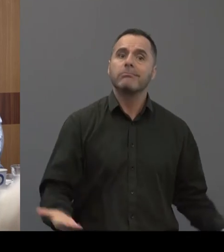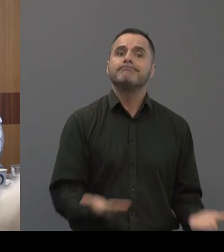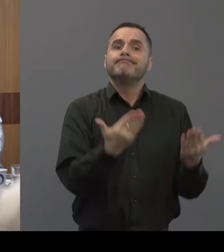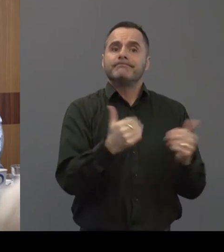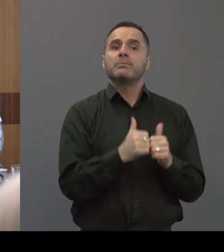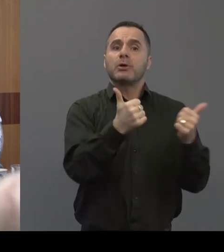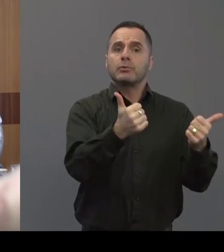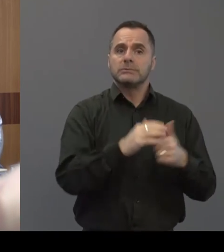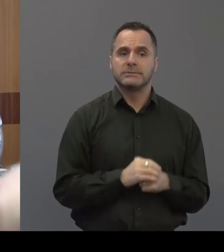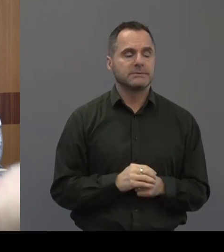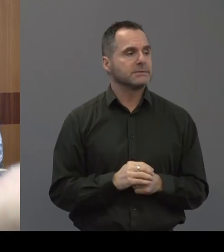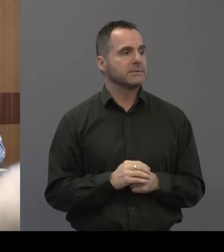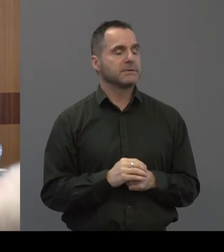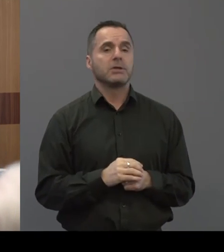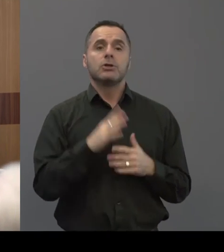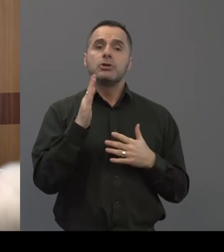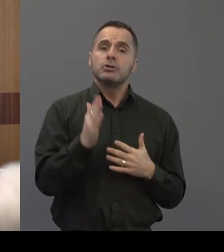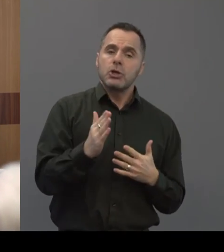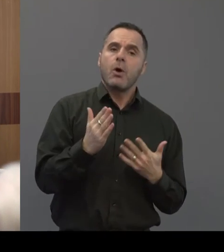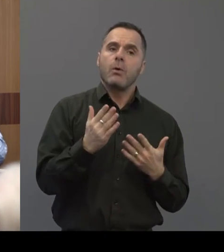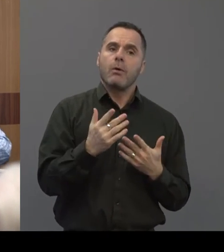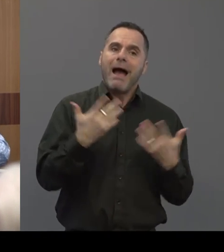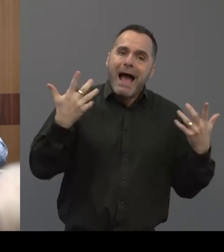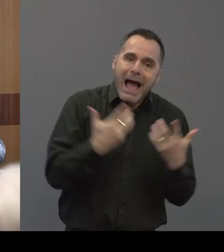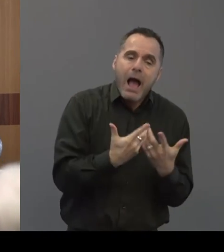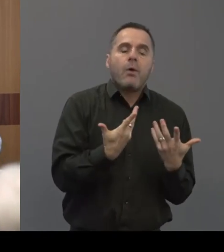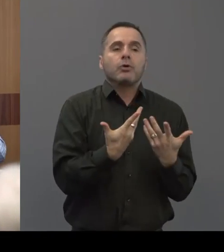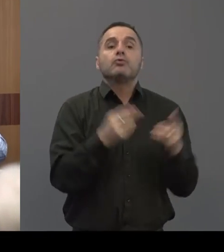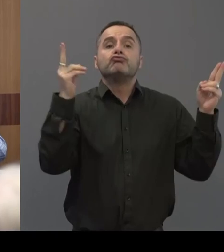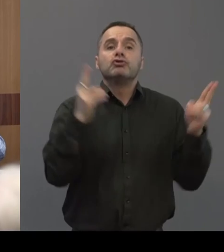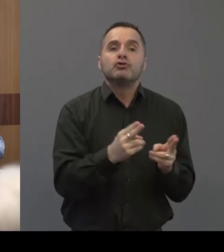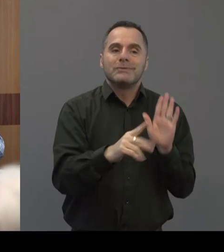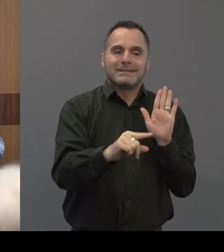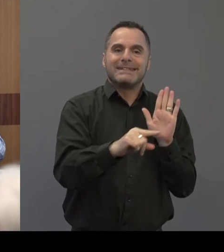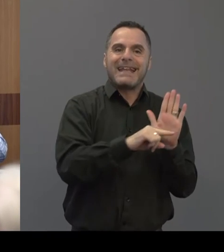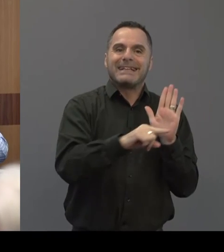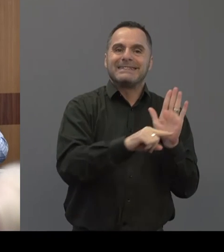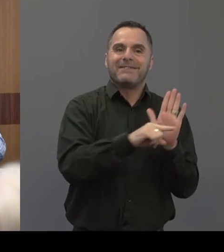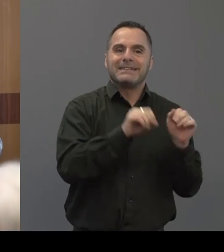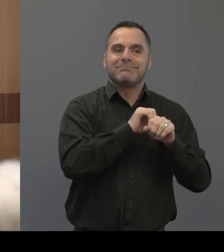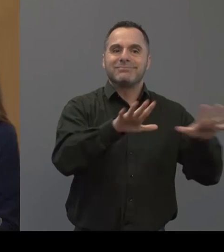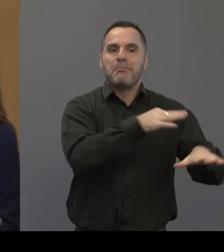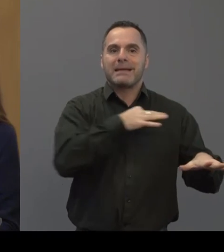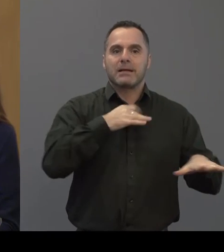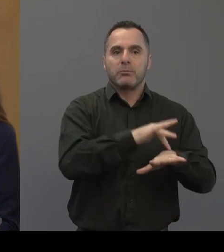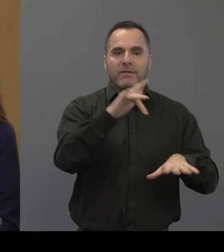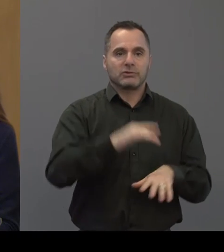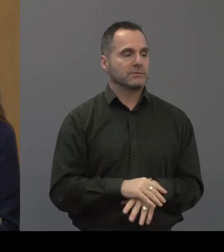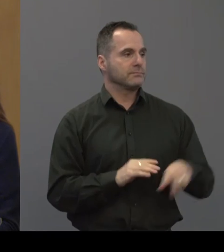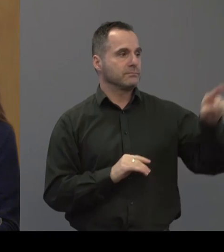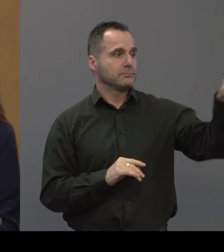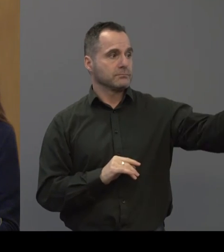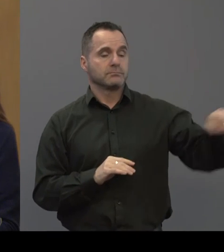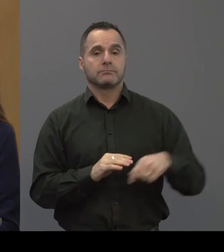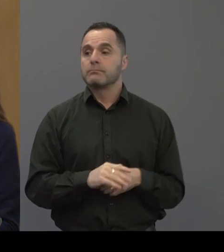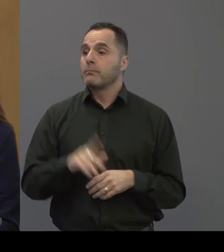professions to reduce that negative stigma and label of hearing loss? Okay. You have done